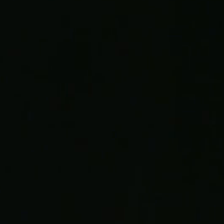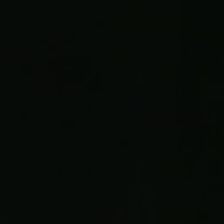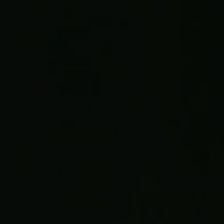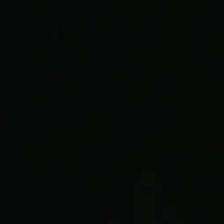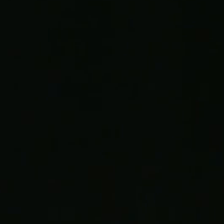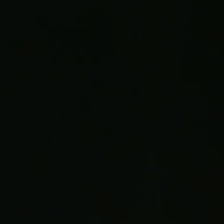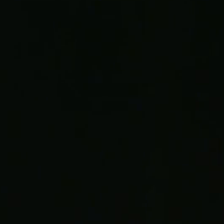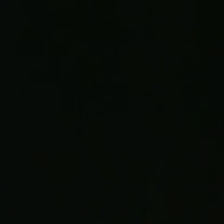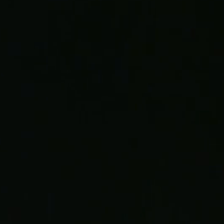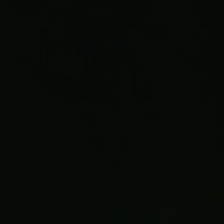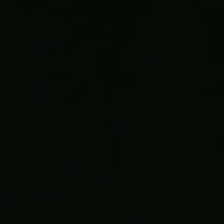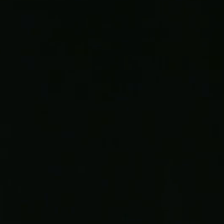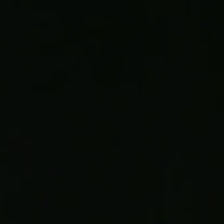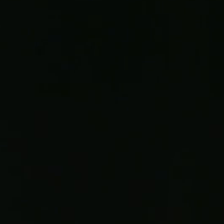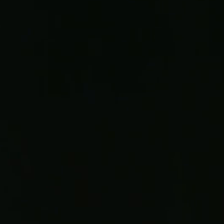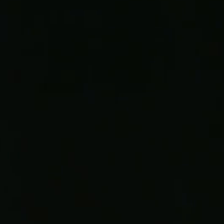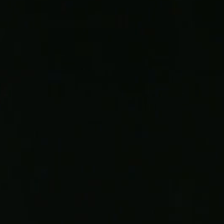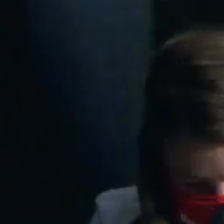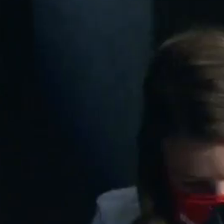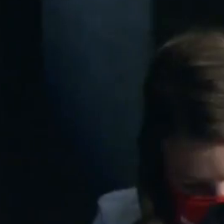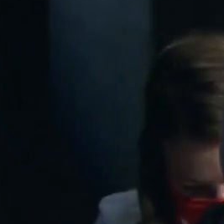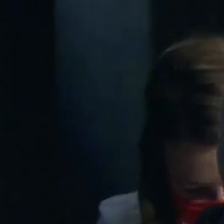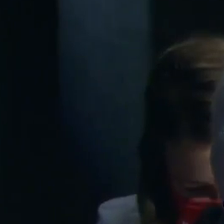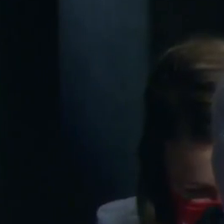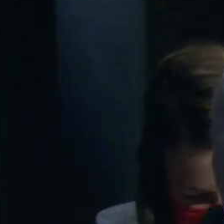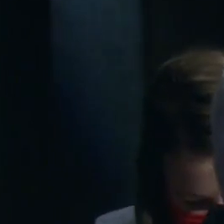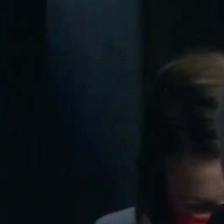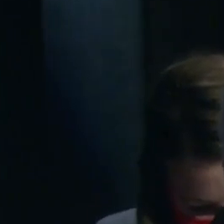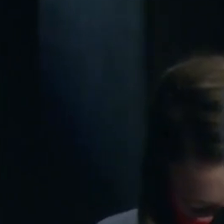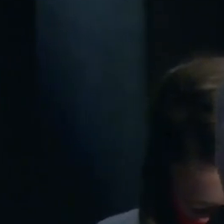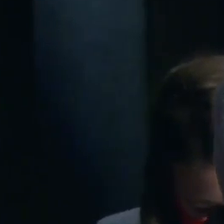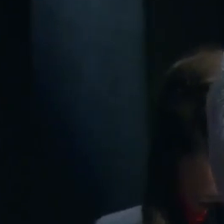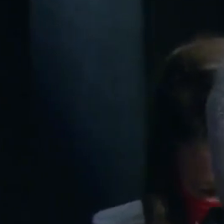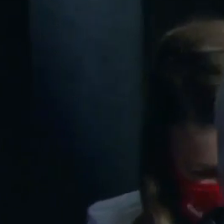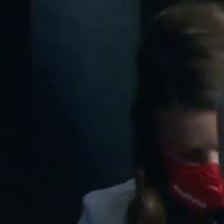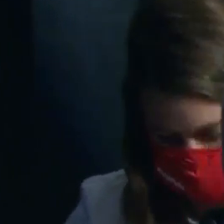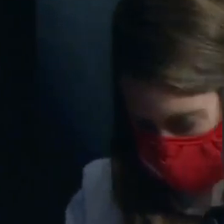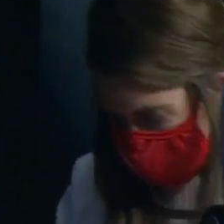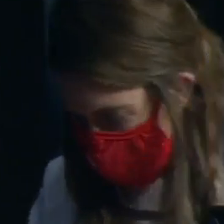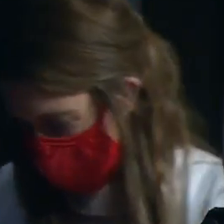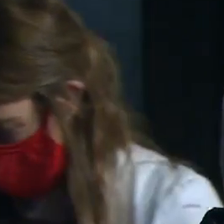You can enormous job. You're a nice of Thank